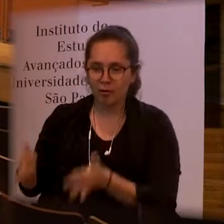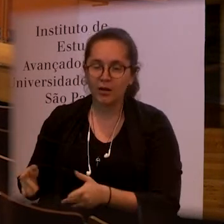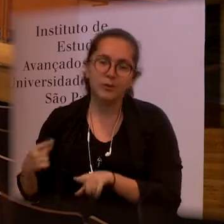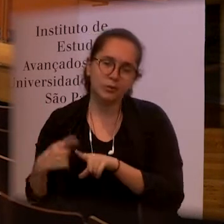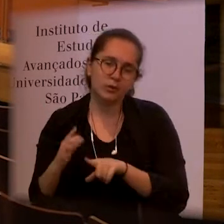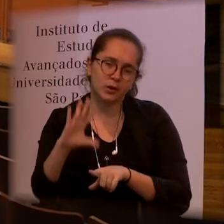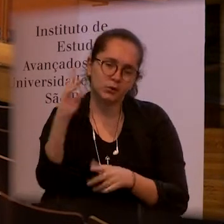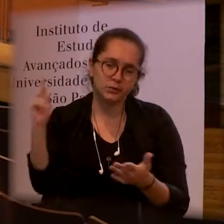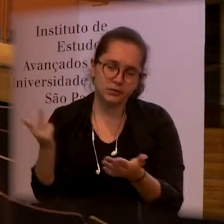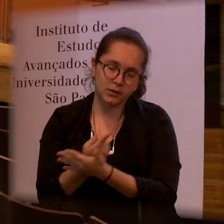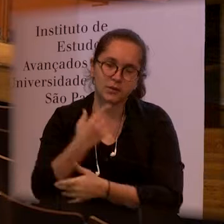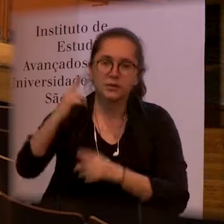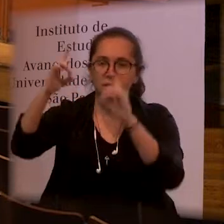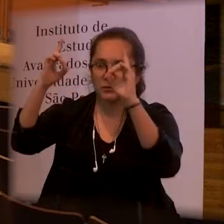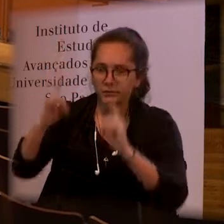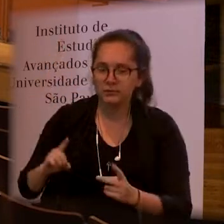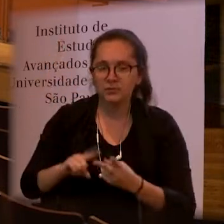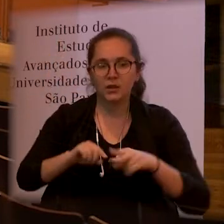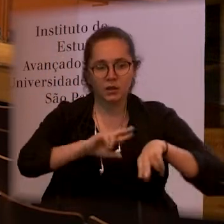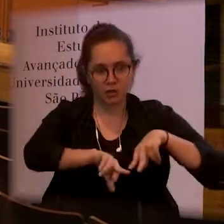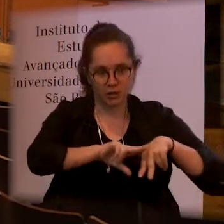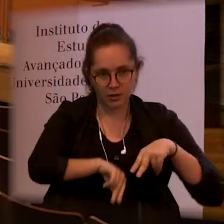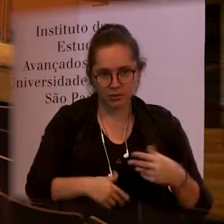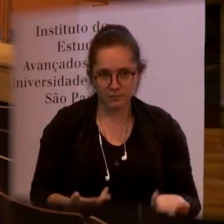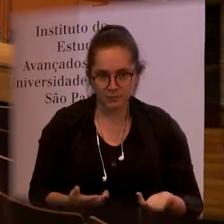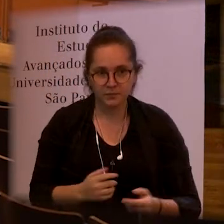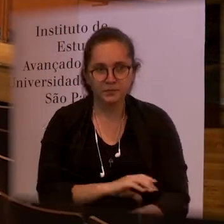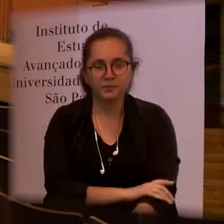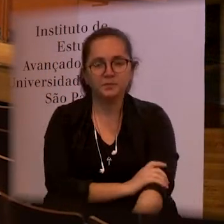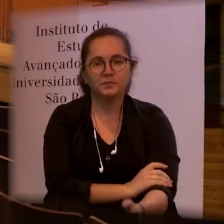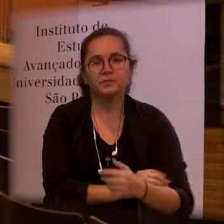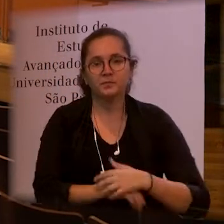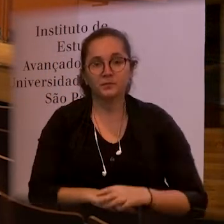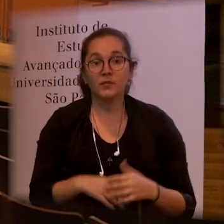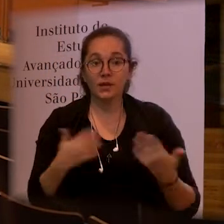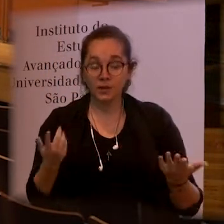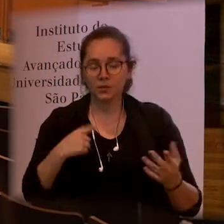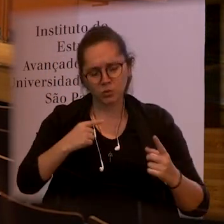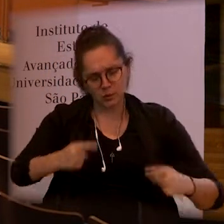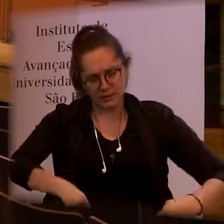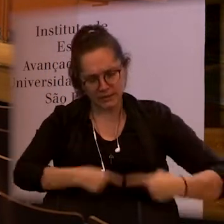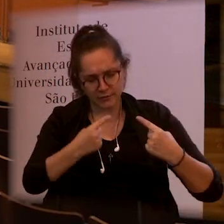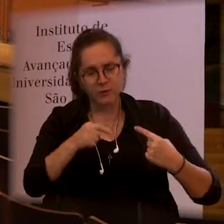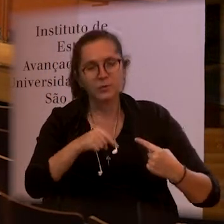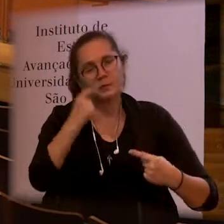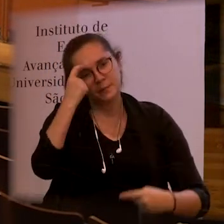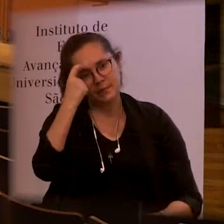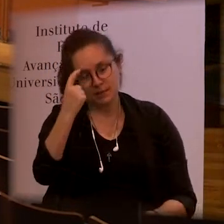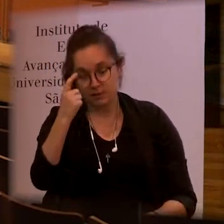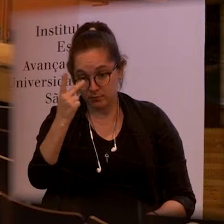of this genre and relation so